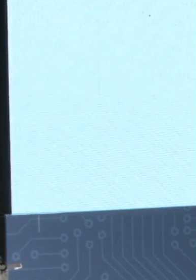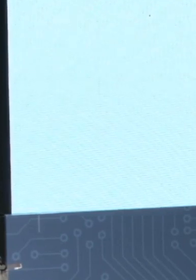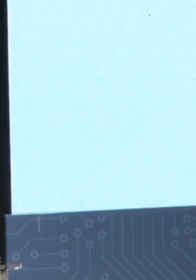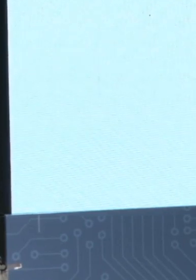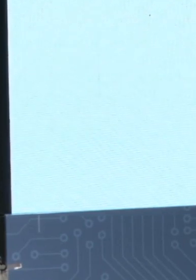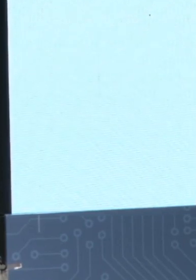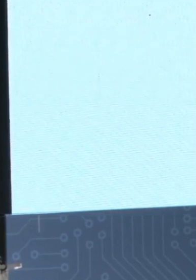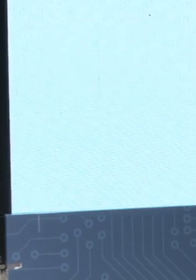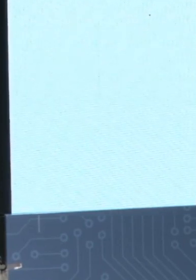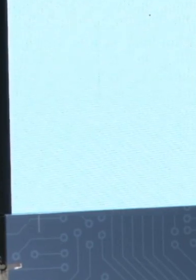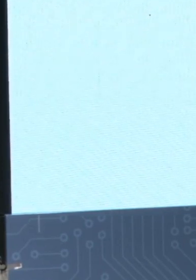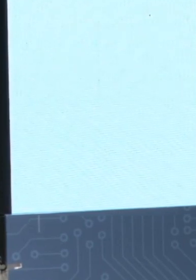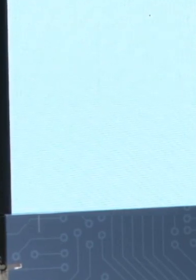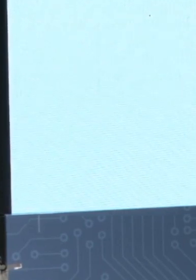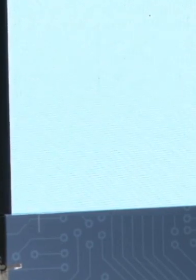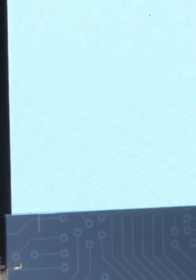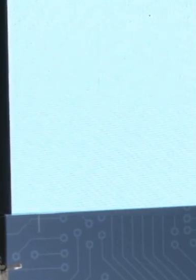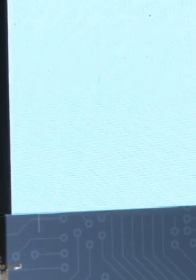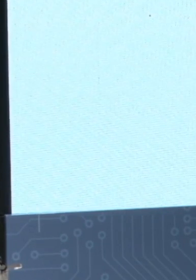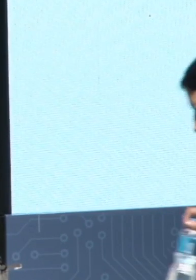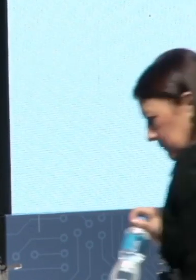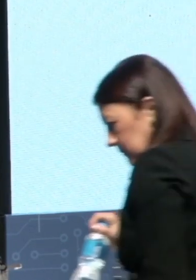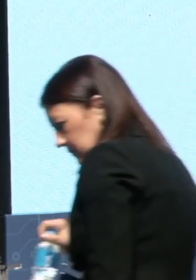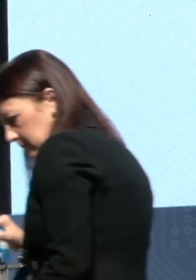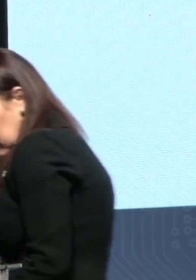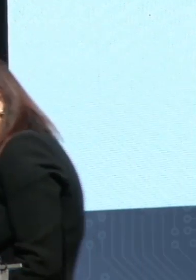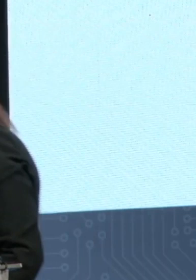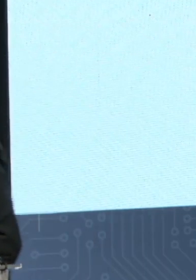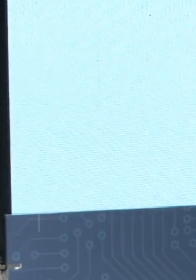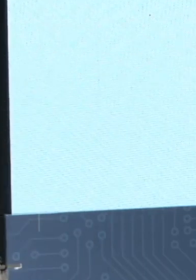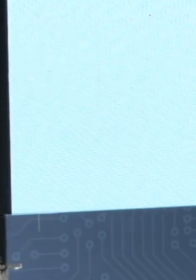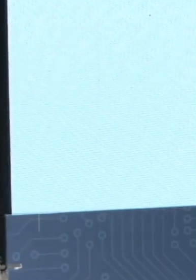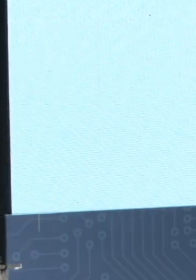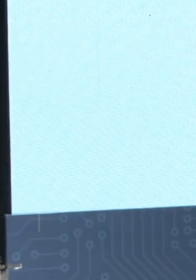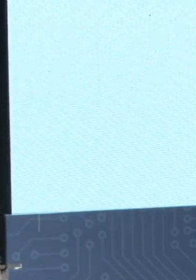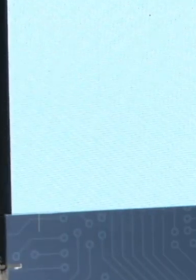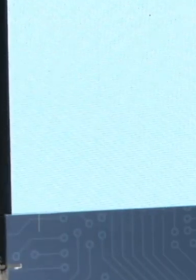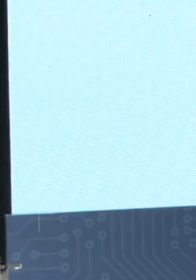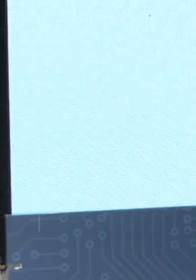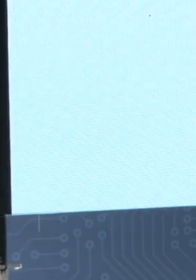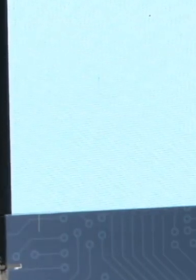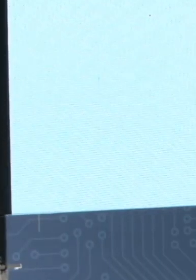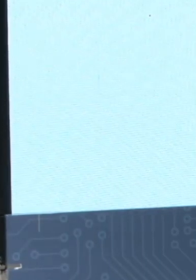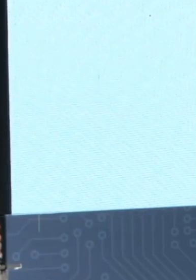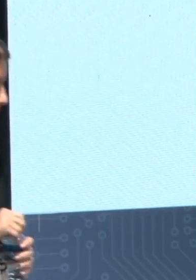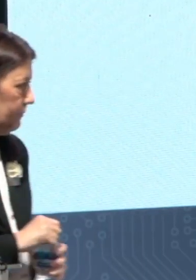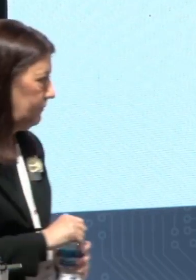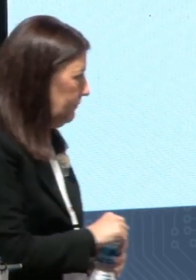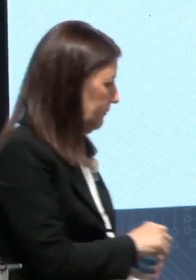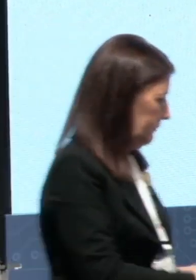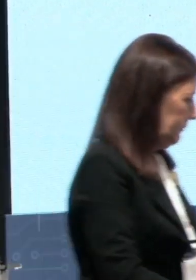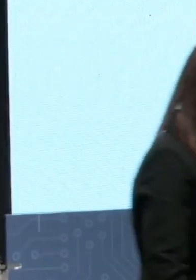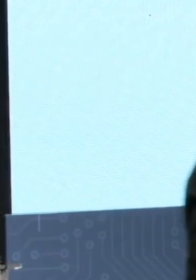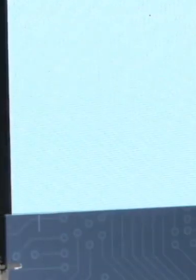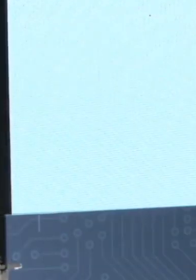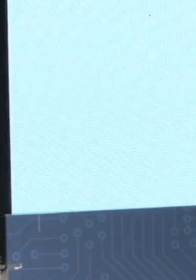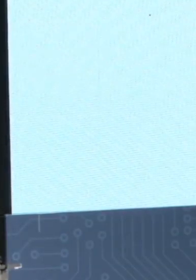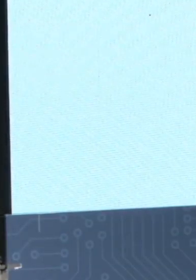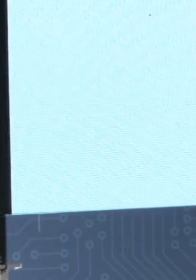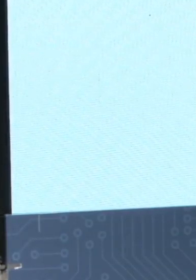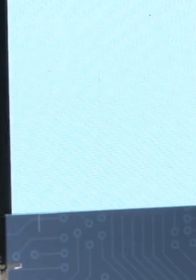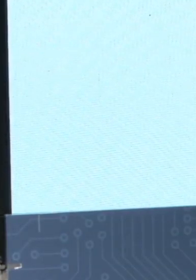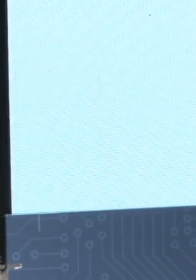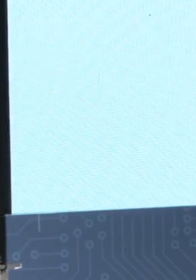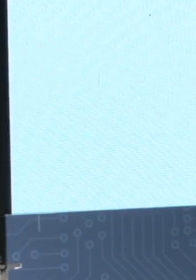intelligence i would like very quickly to underline that we are more than 450 people in this room and more than 120 people